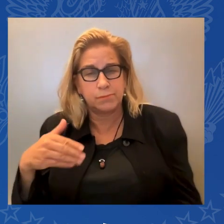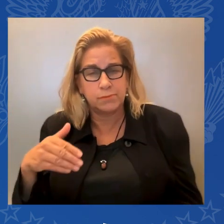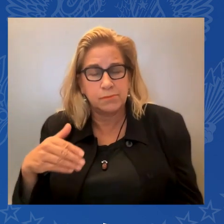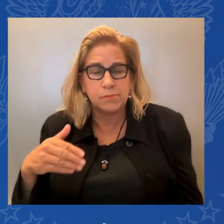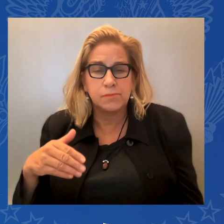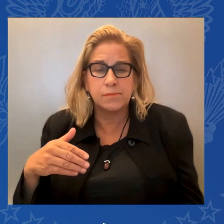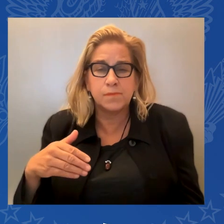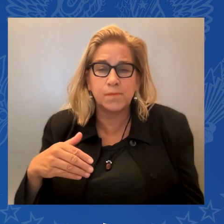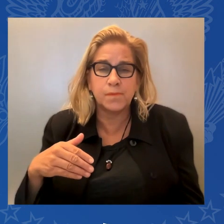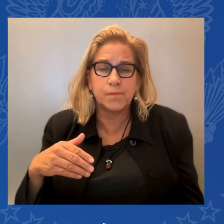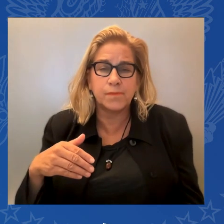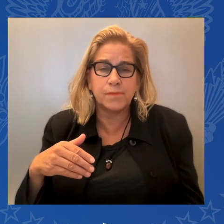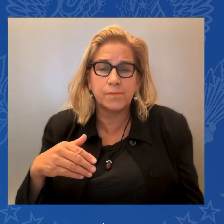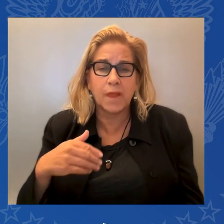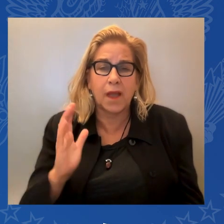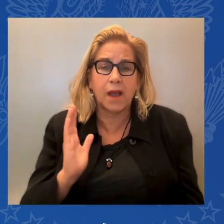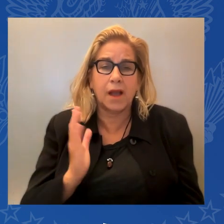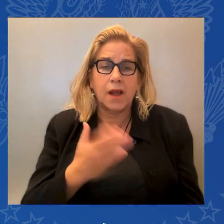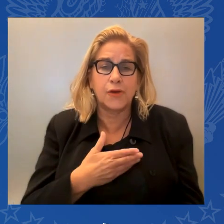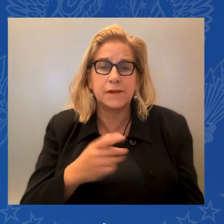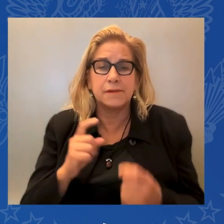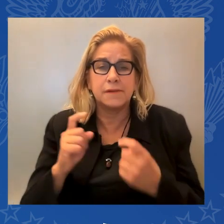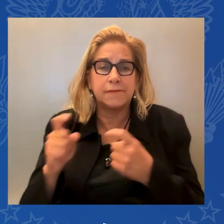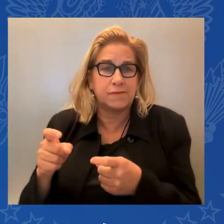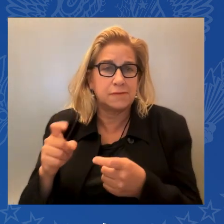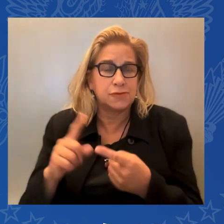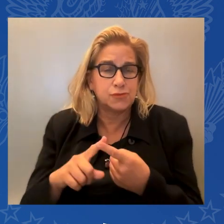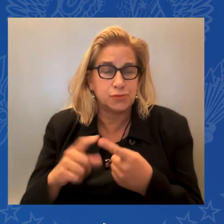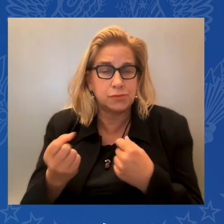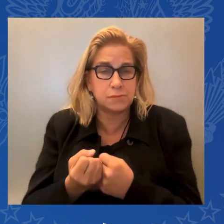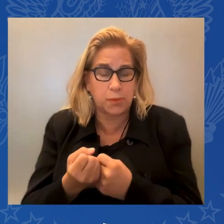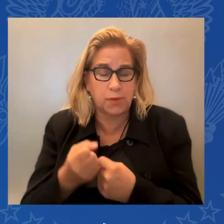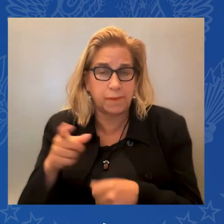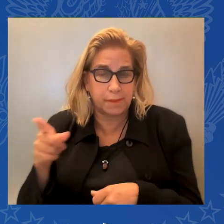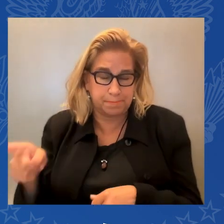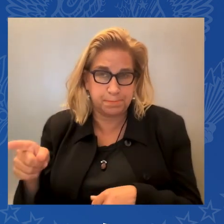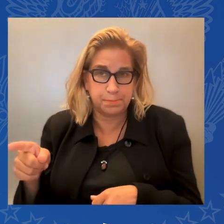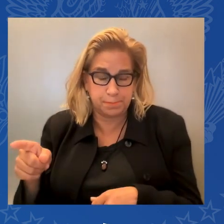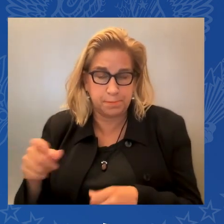love. All this we pray in your holy name. Amen.